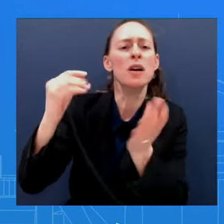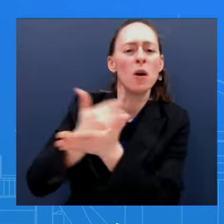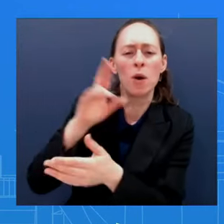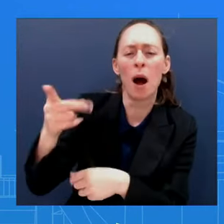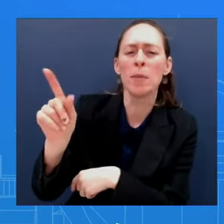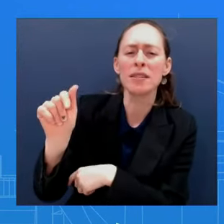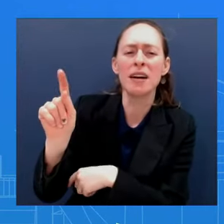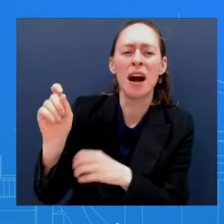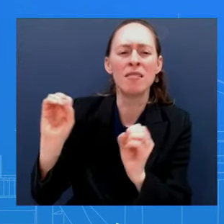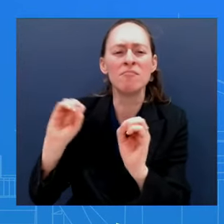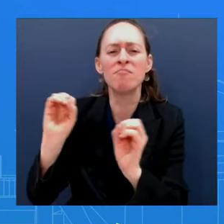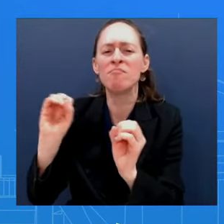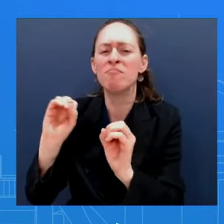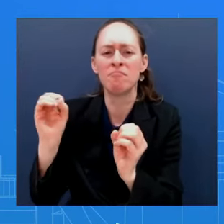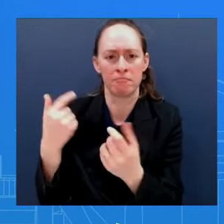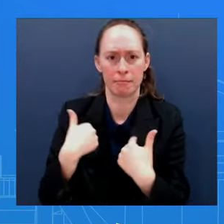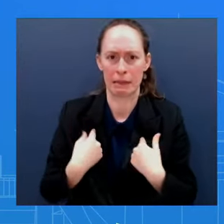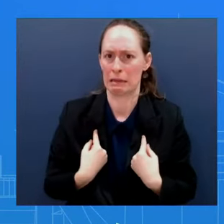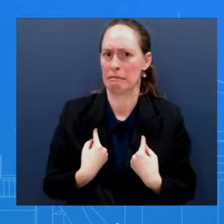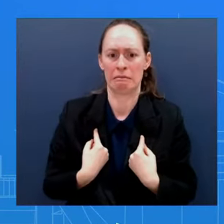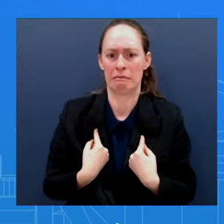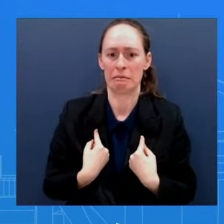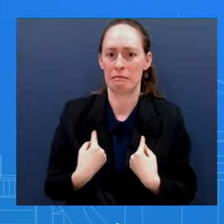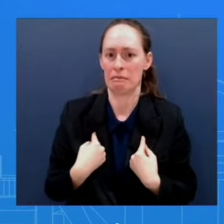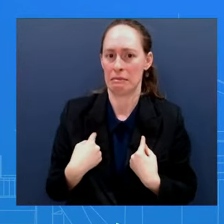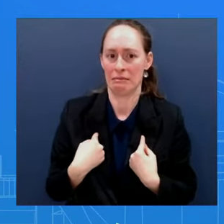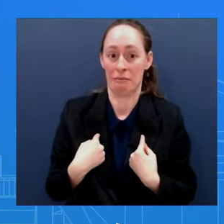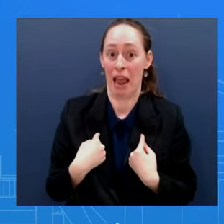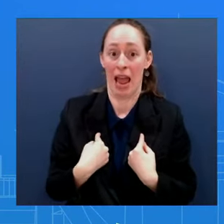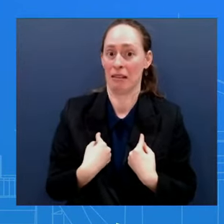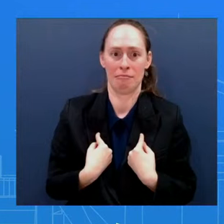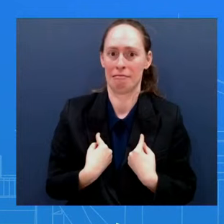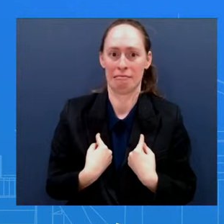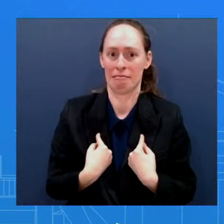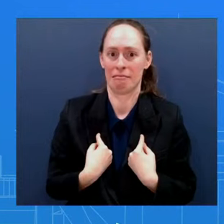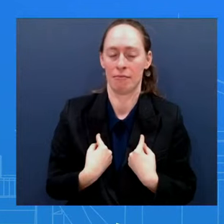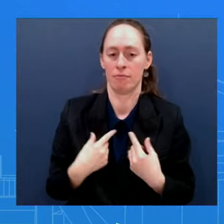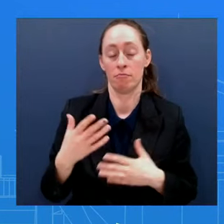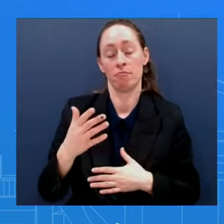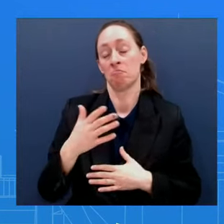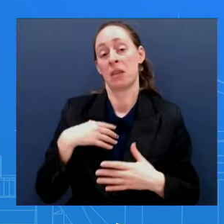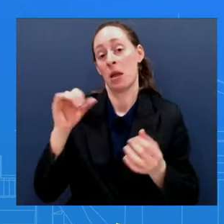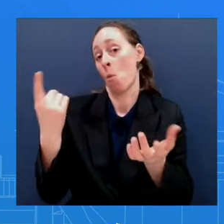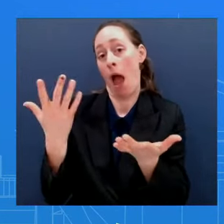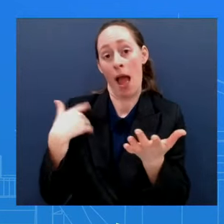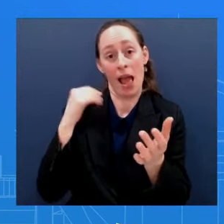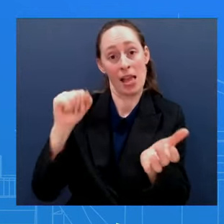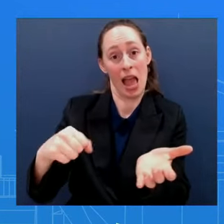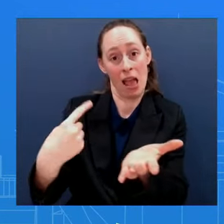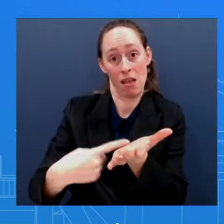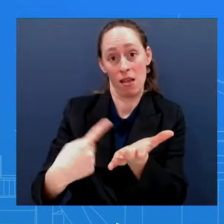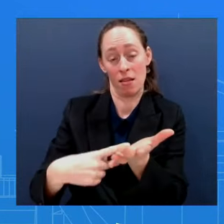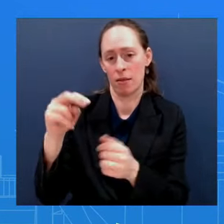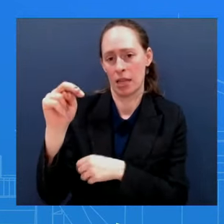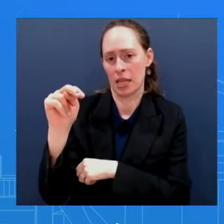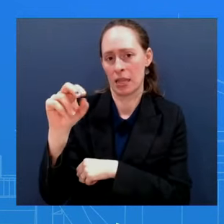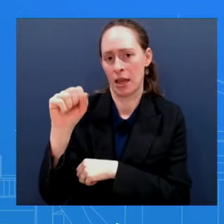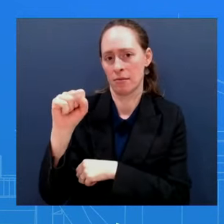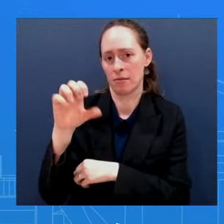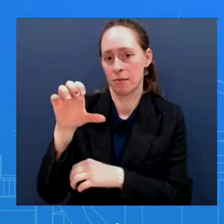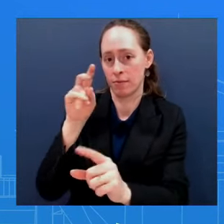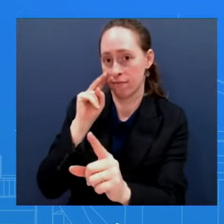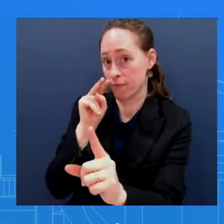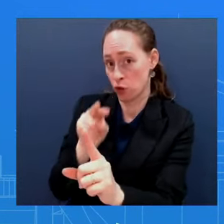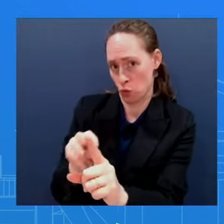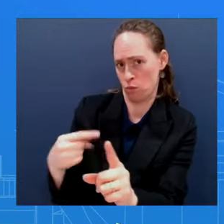have today Is that from an NSC perspective There are still national security concerns About the use of TikTok on government devices And there's been no